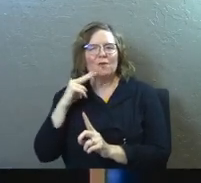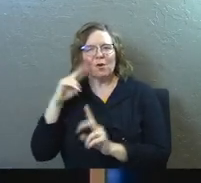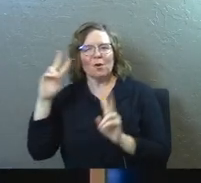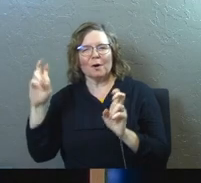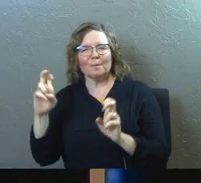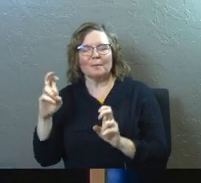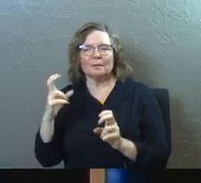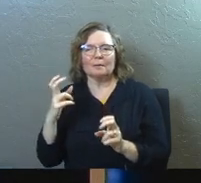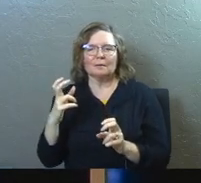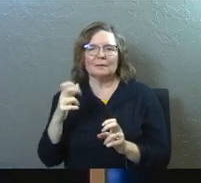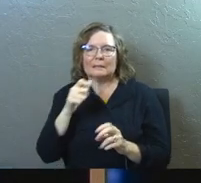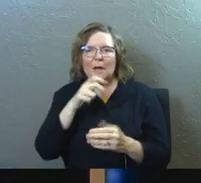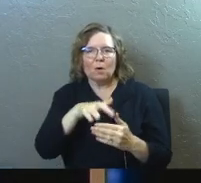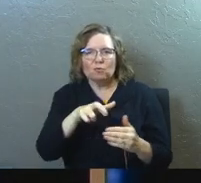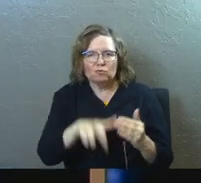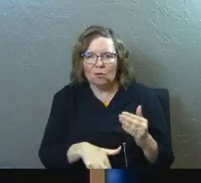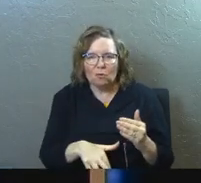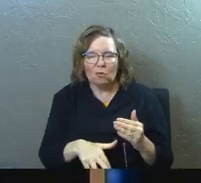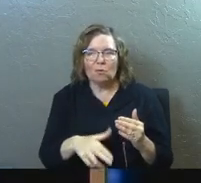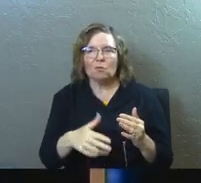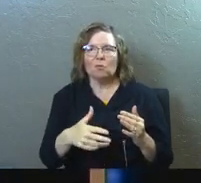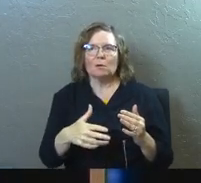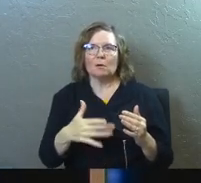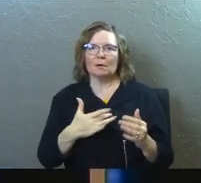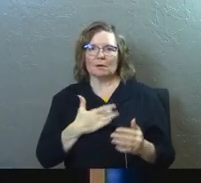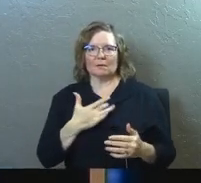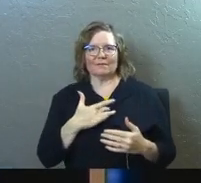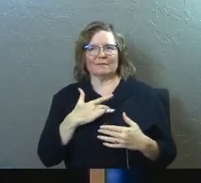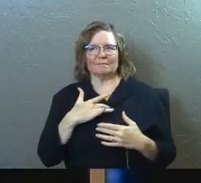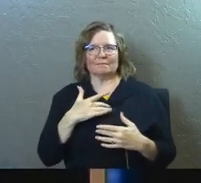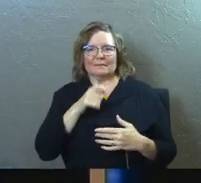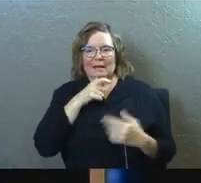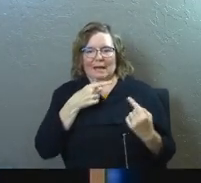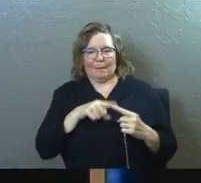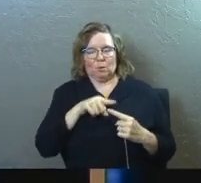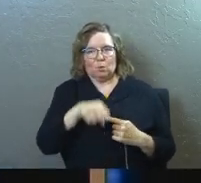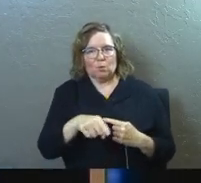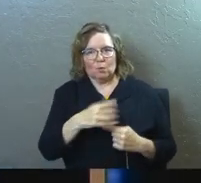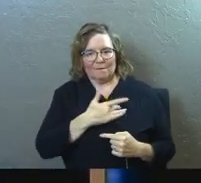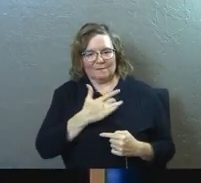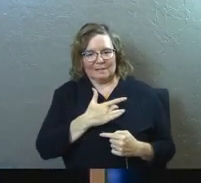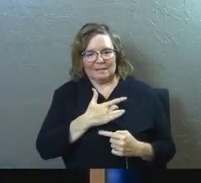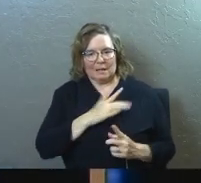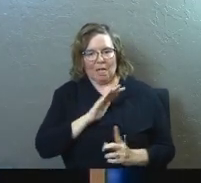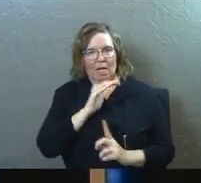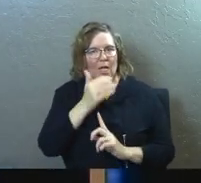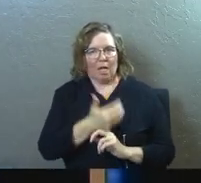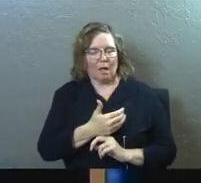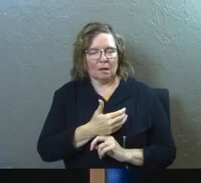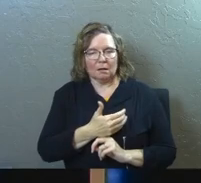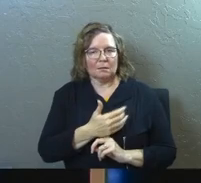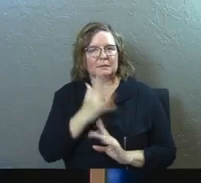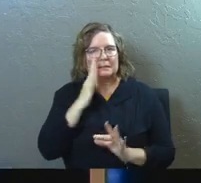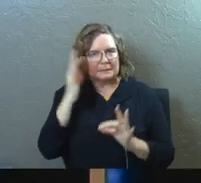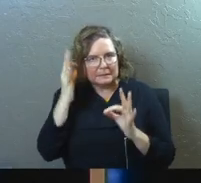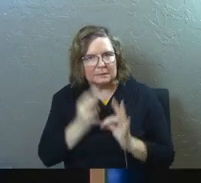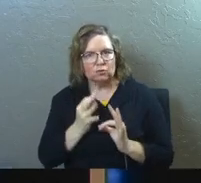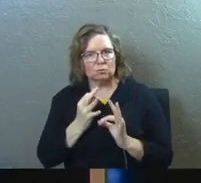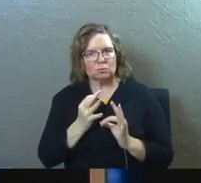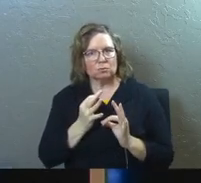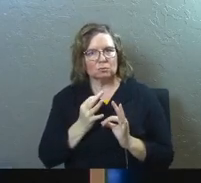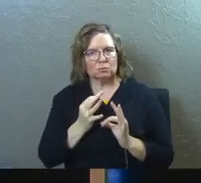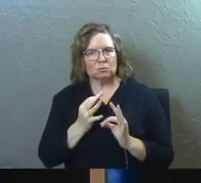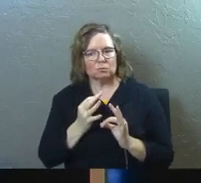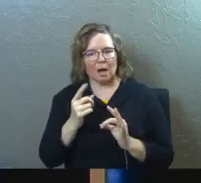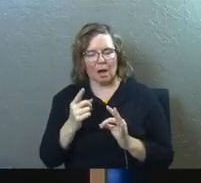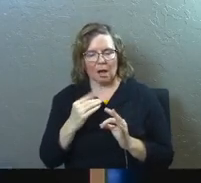a noun. It's not a result. It's not something that happens to you. The feelings come on you. It's a decision that you make